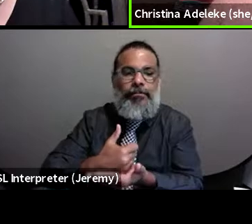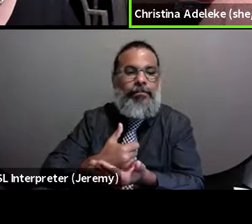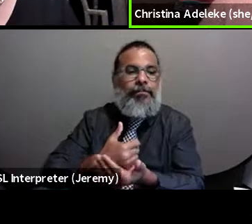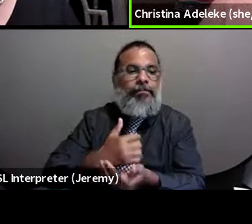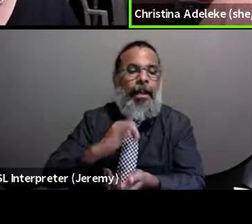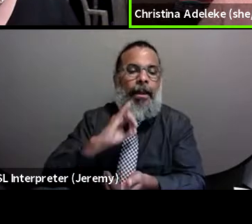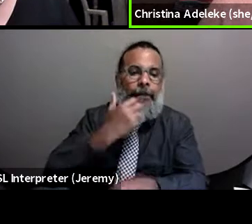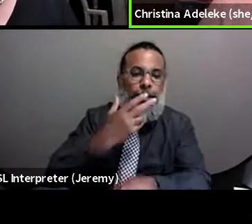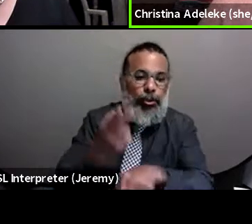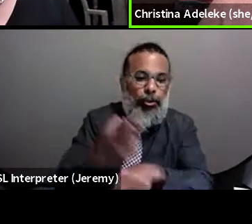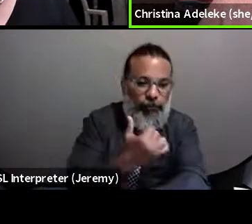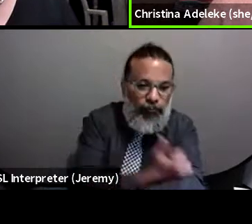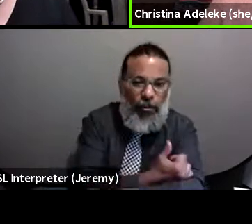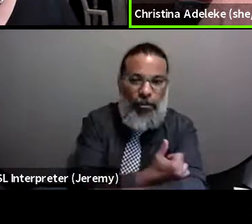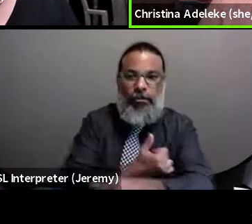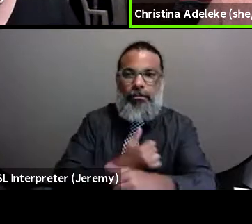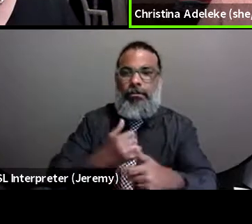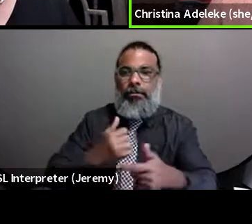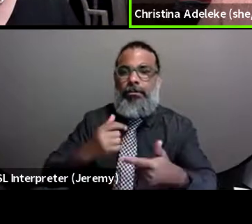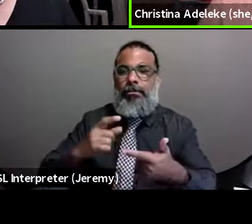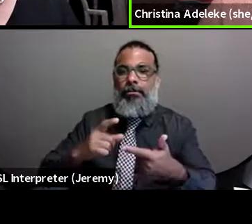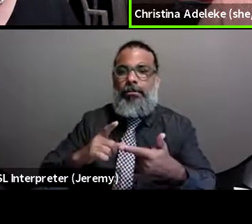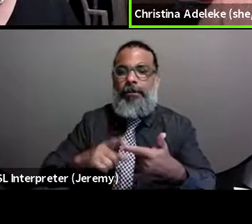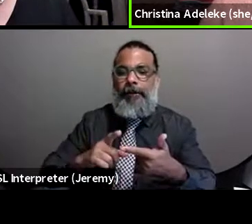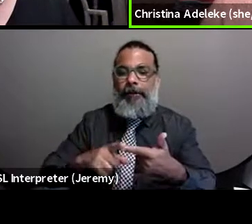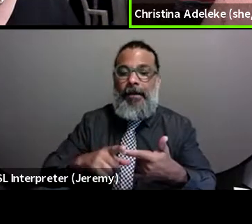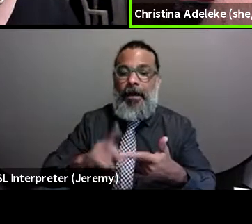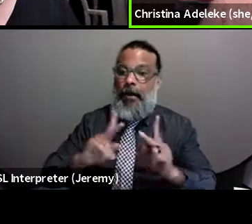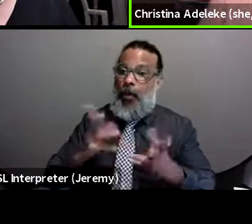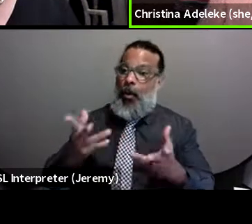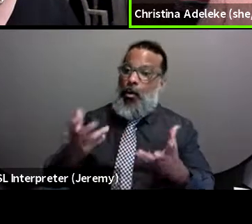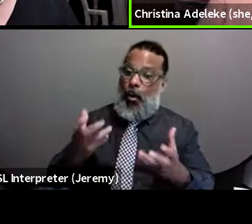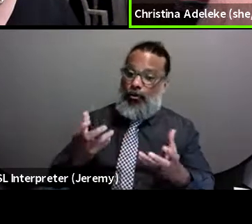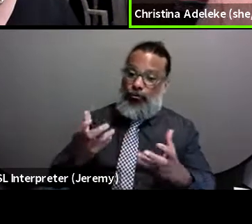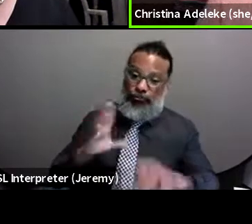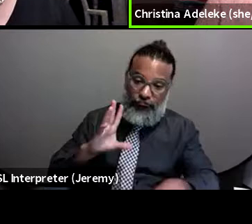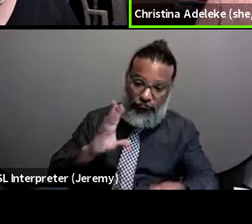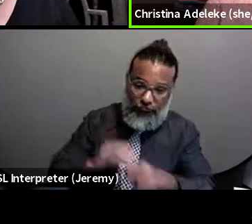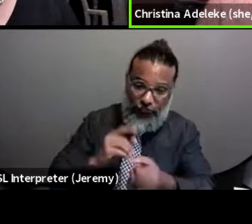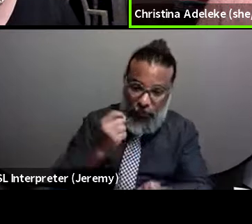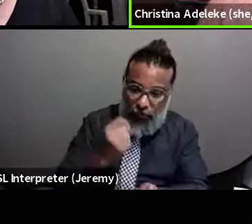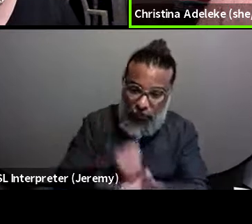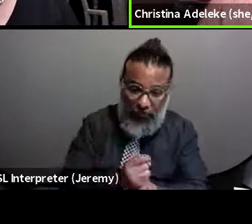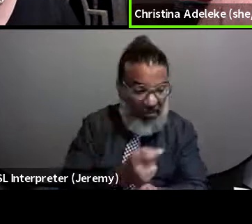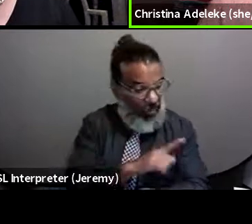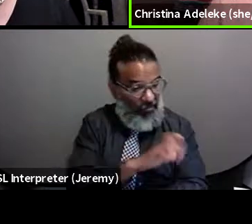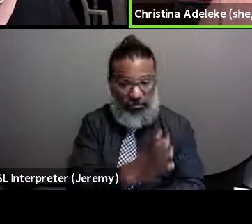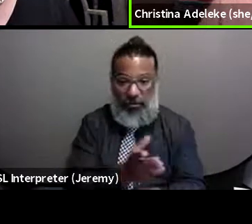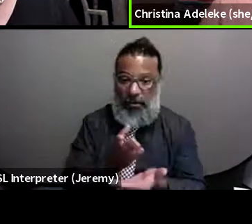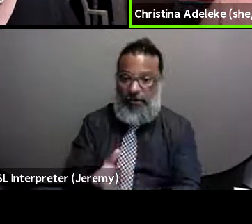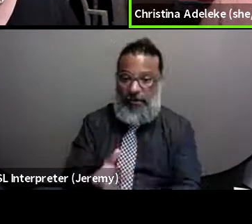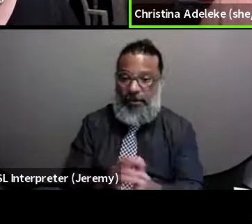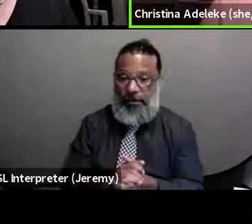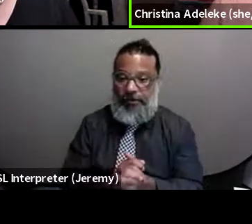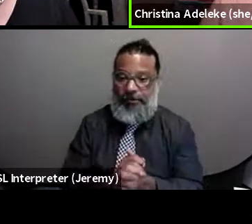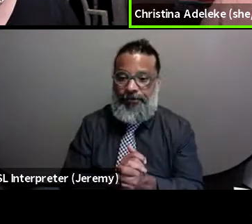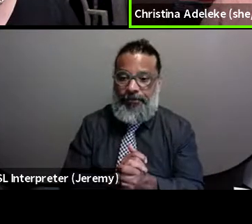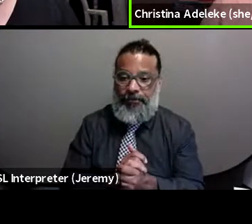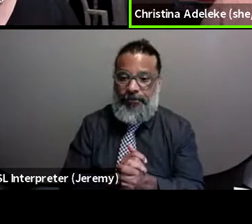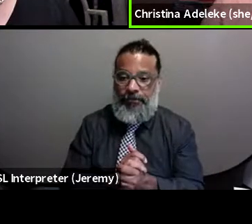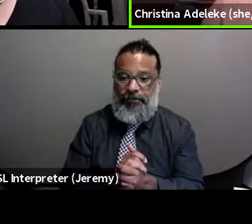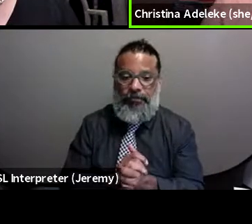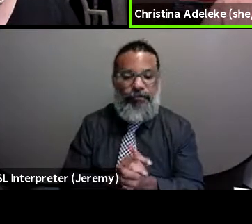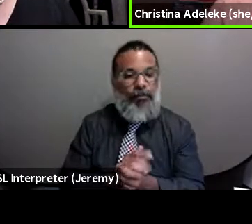disorder. If folks are wanting to get into treatment, like I think that that should be available and we need more